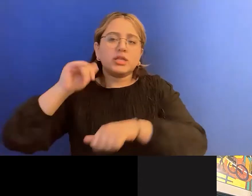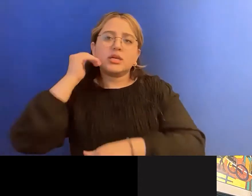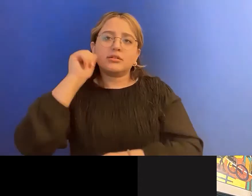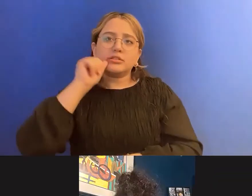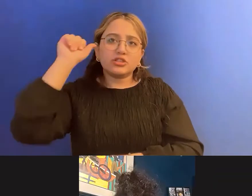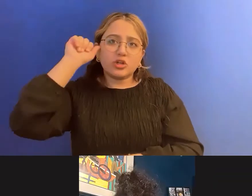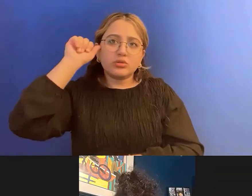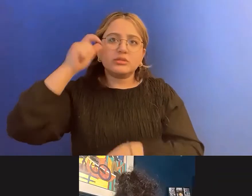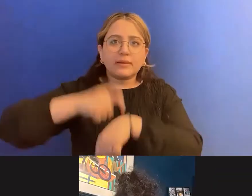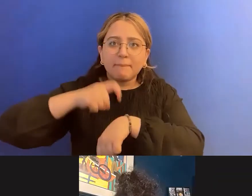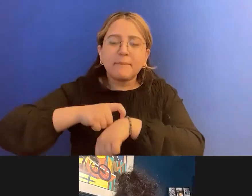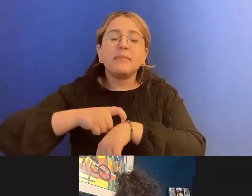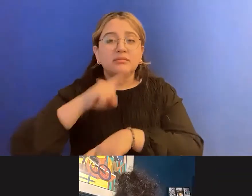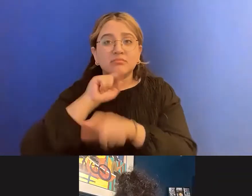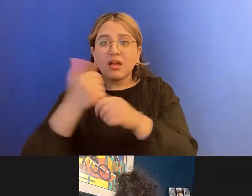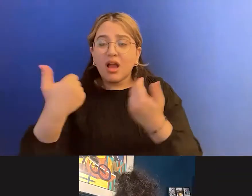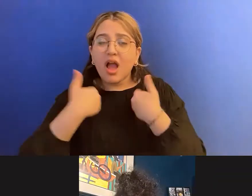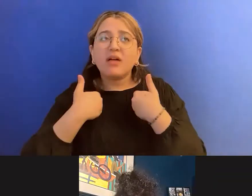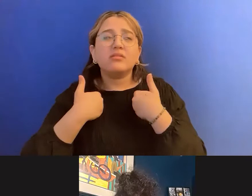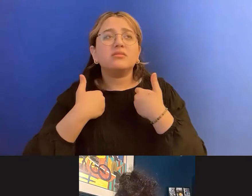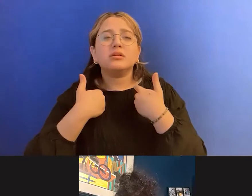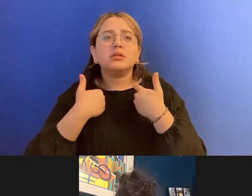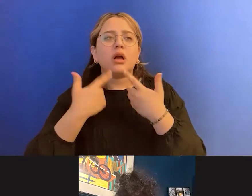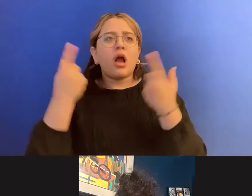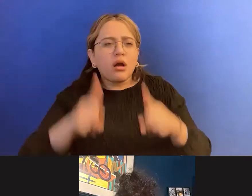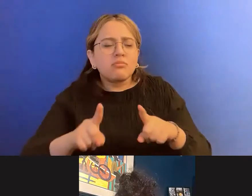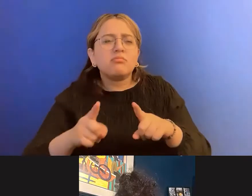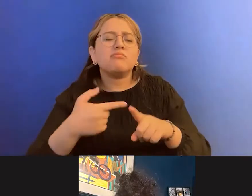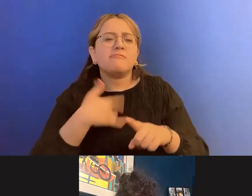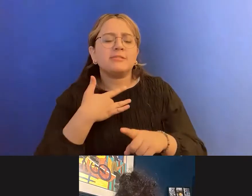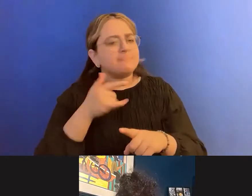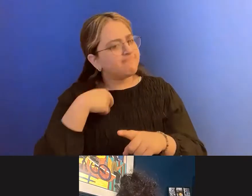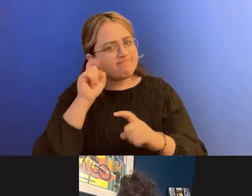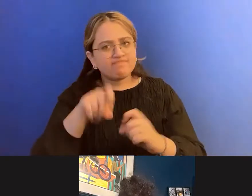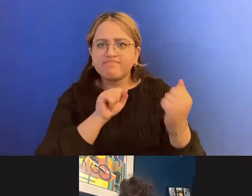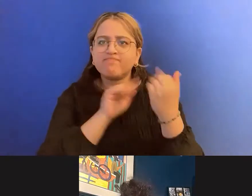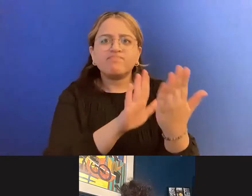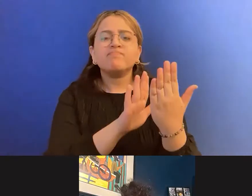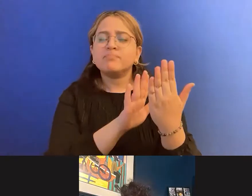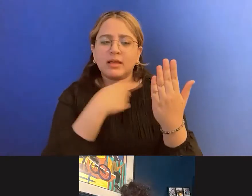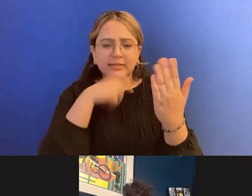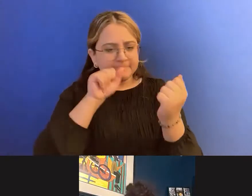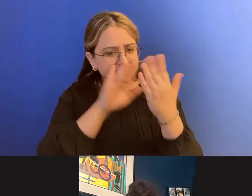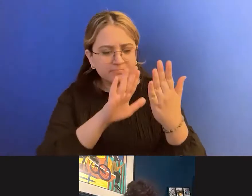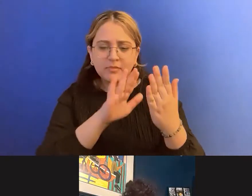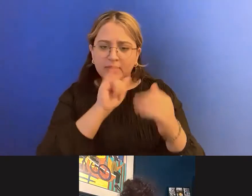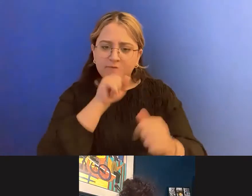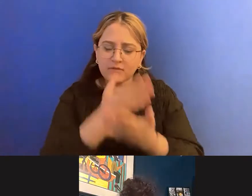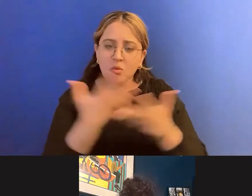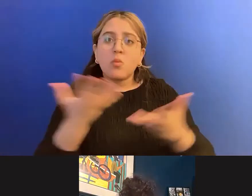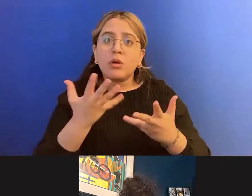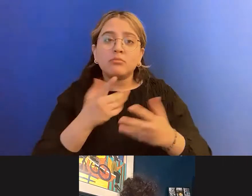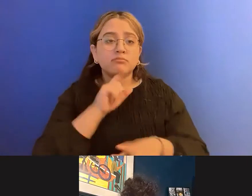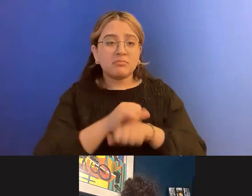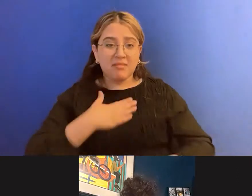you know, there just came to came a point where I had to address the fact that I just wasn't living a life with, you know,